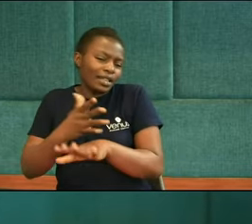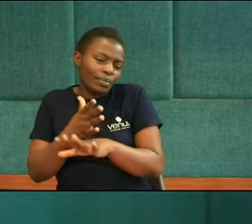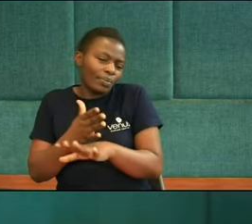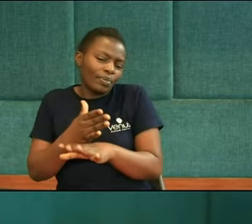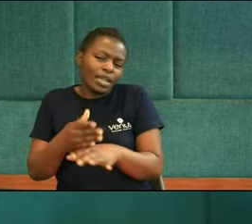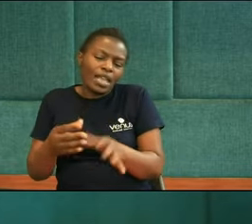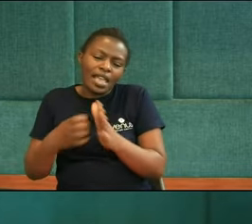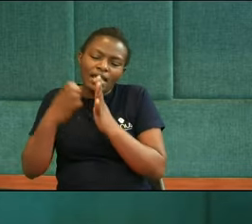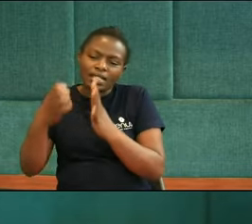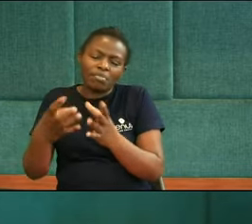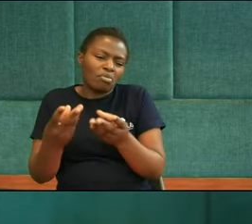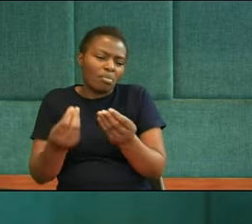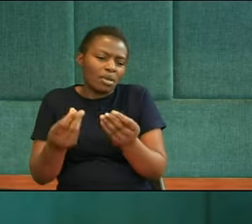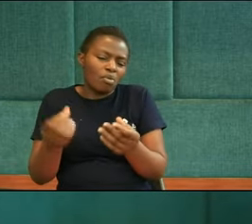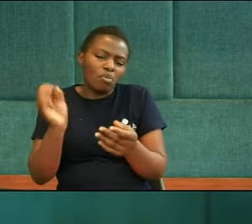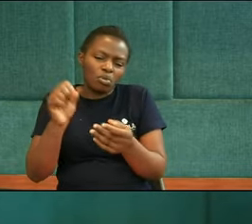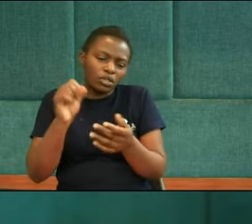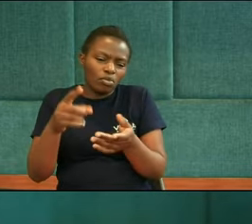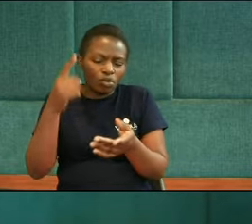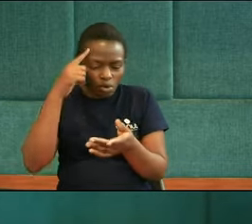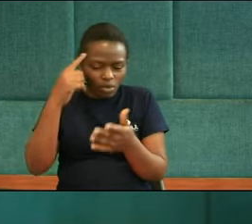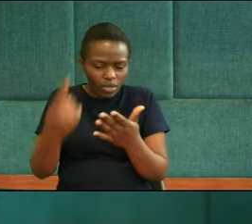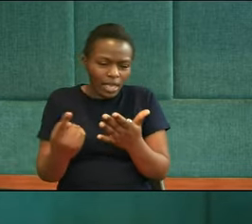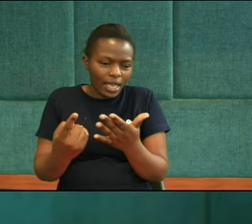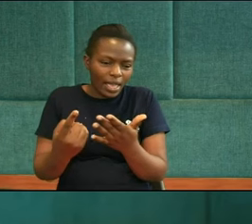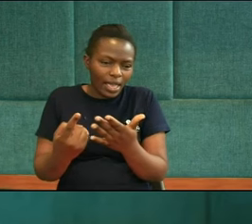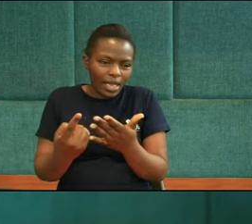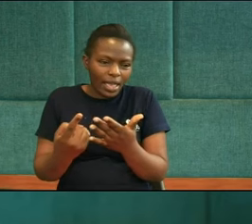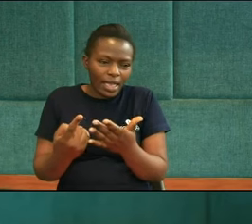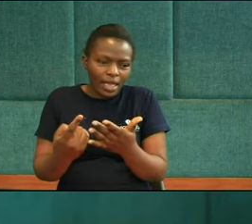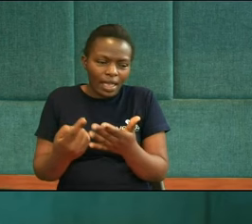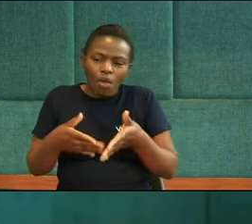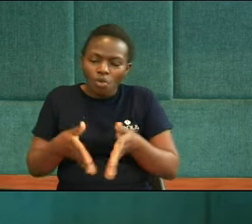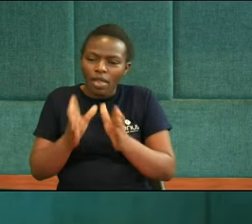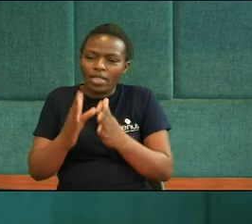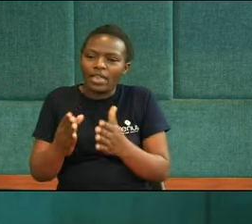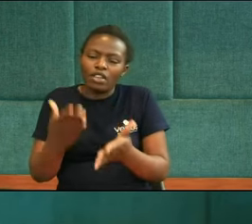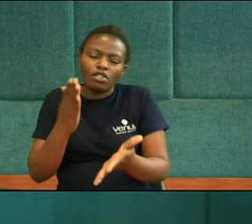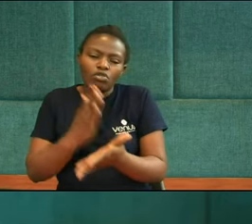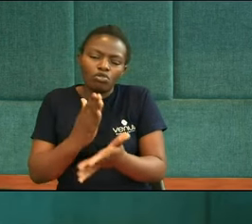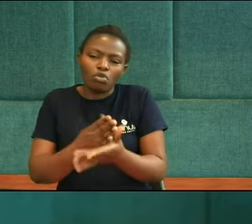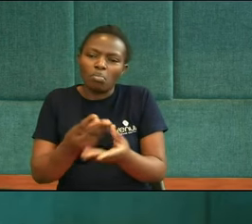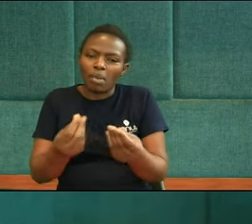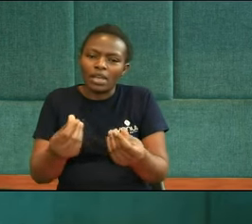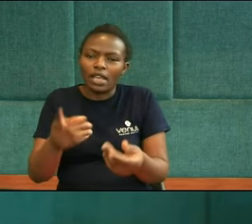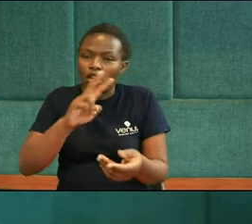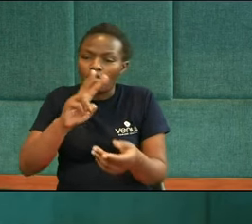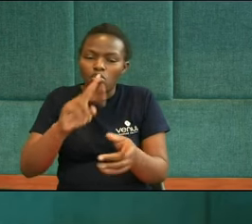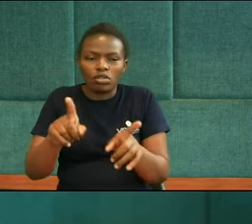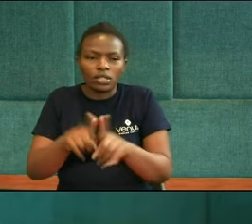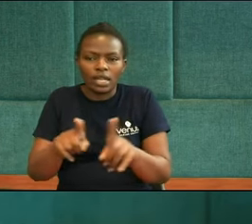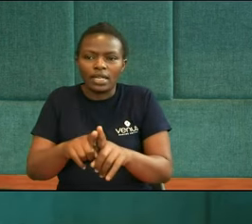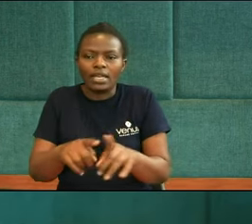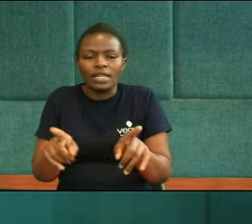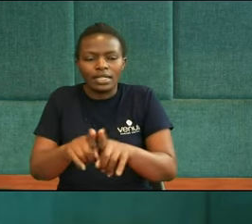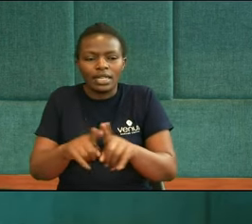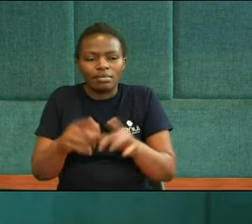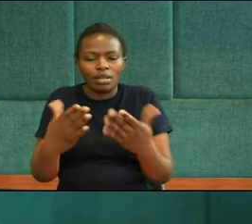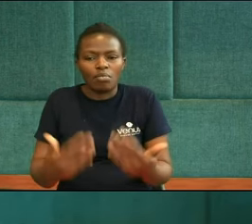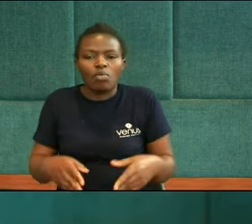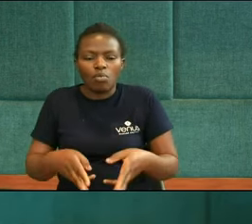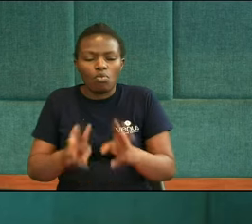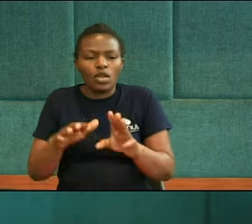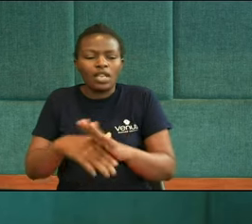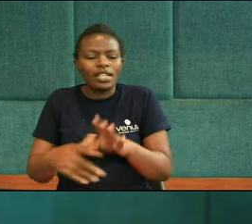would like to know the features of genuine note So that when you see a fake note You would know So in terms of temptation